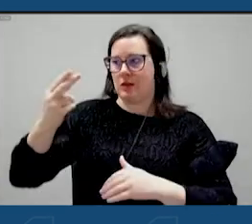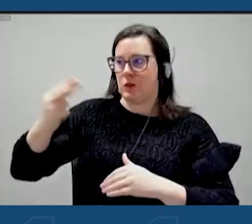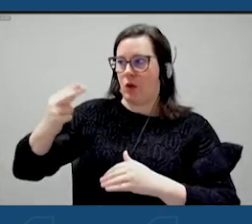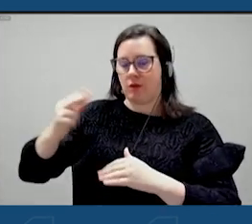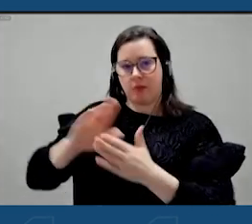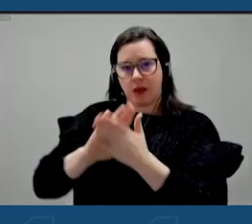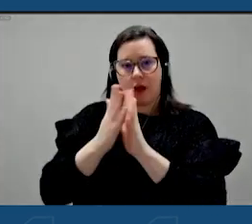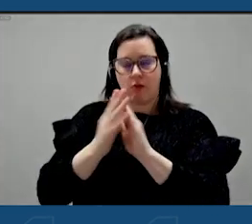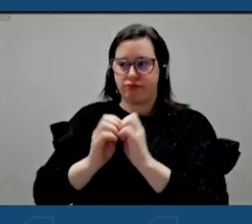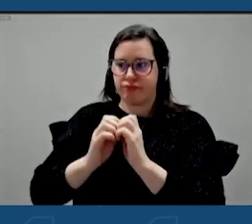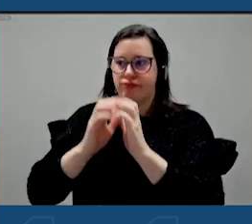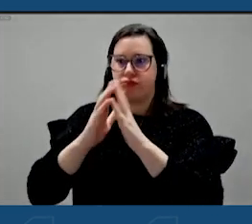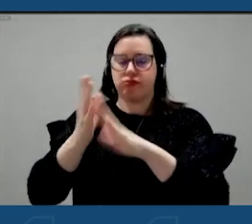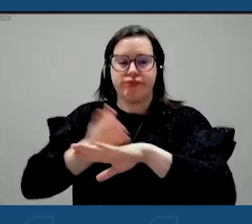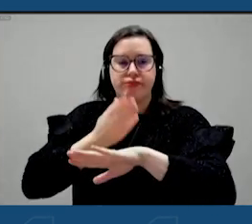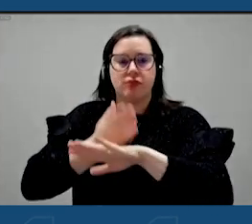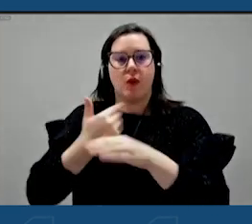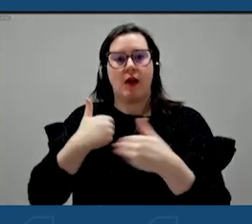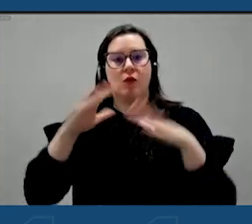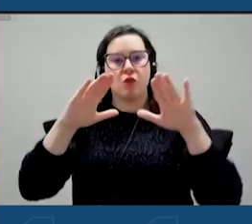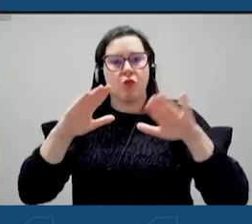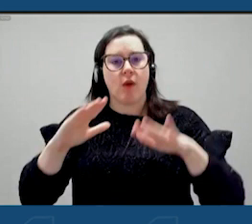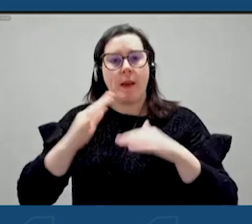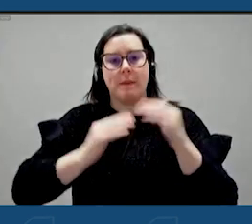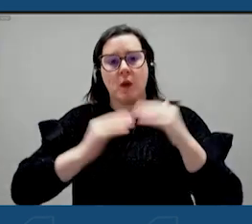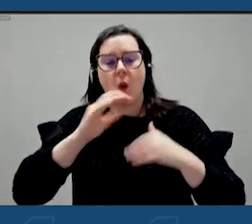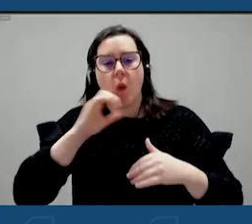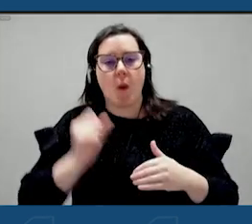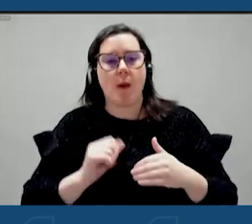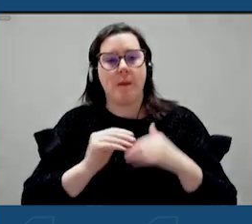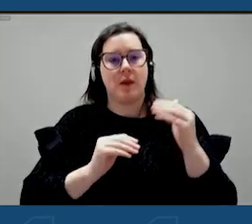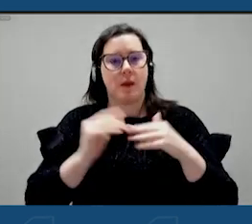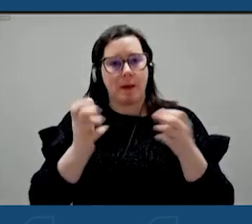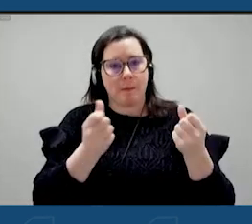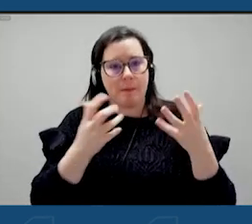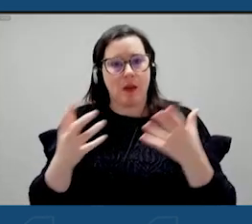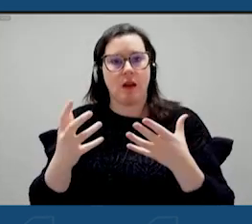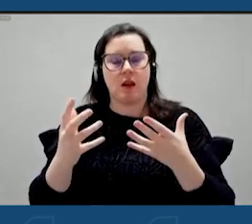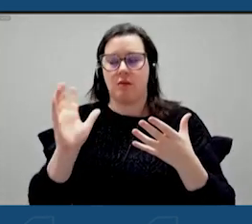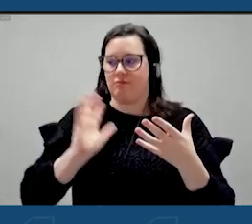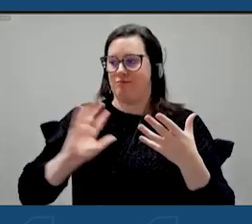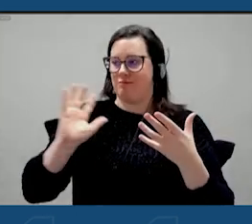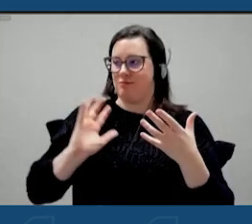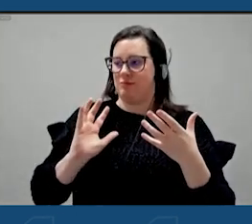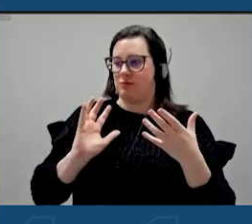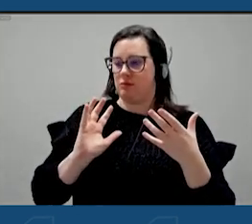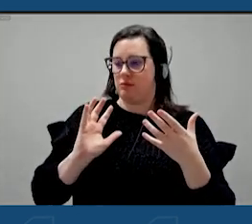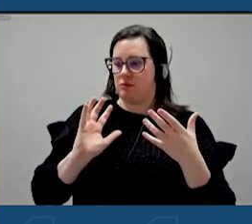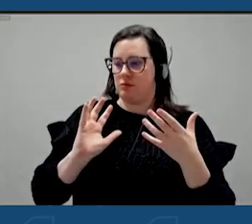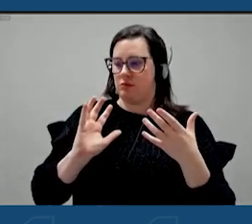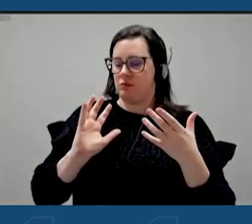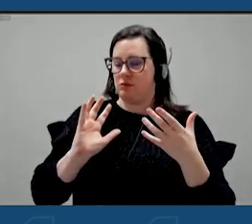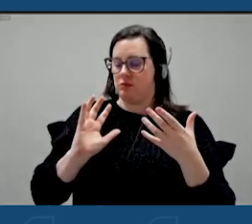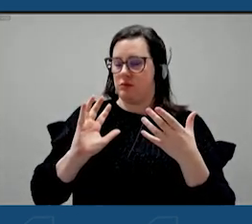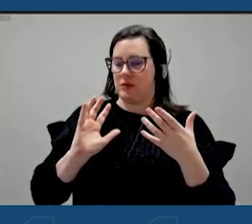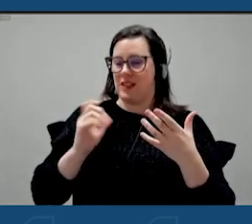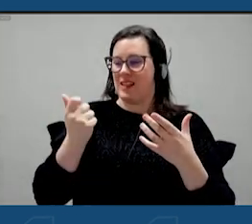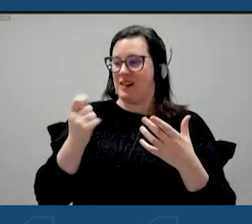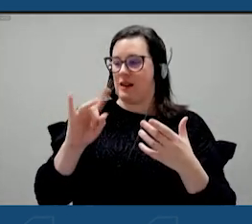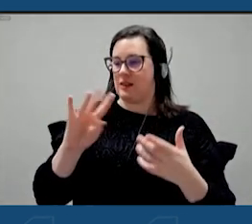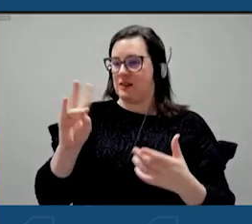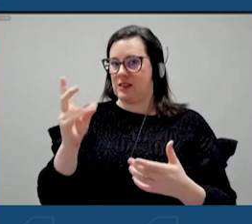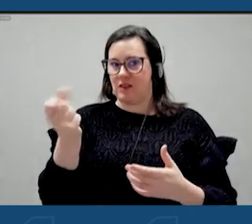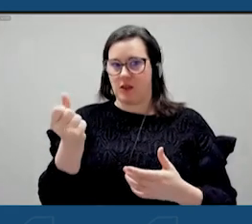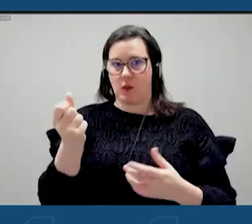great buildings. The old buildings where a lot of them got covered up during what was inexcusable, the 1970s when they